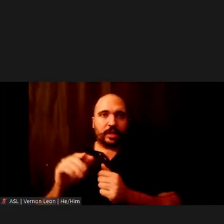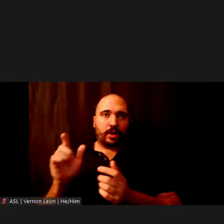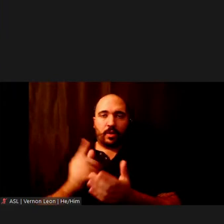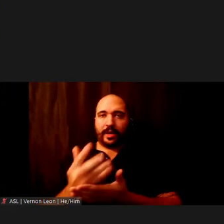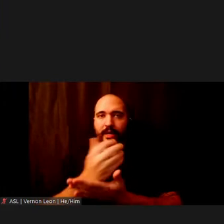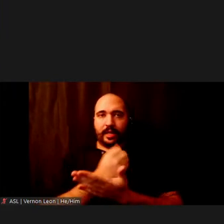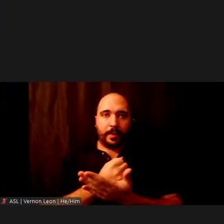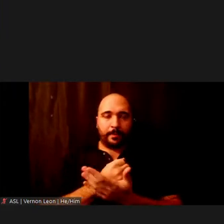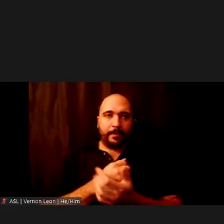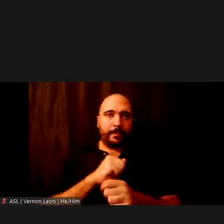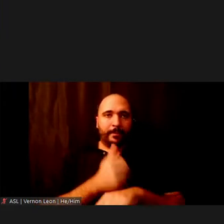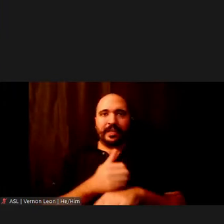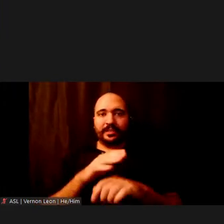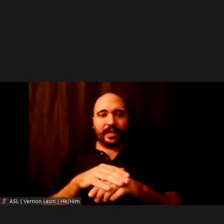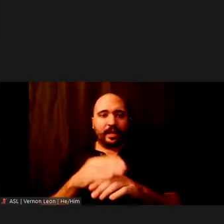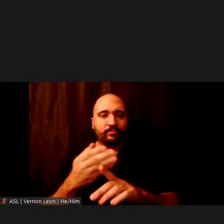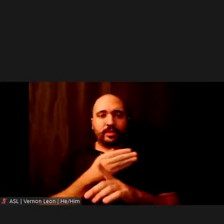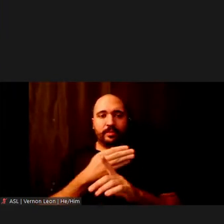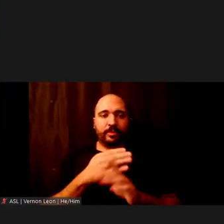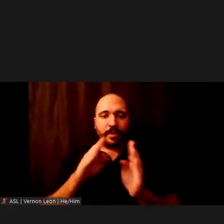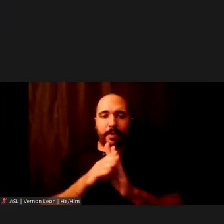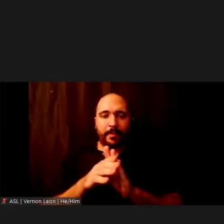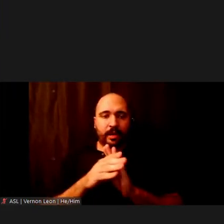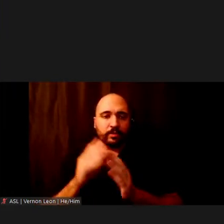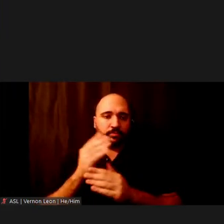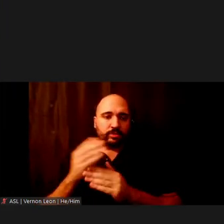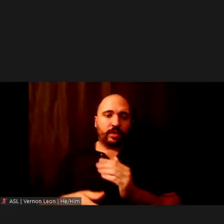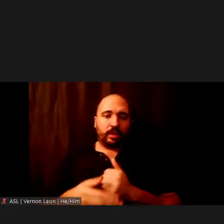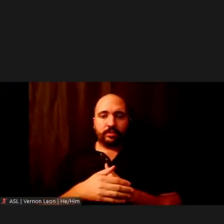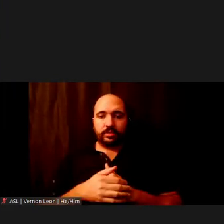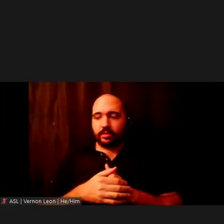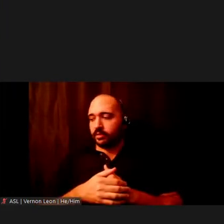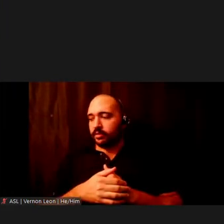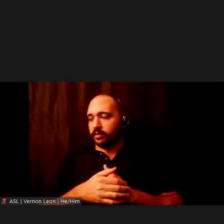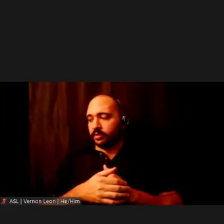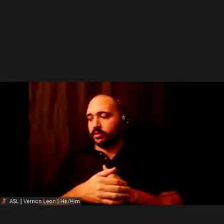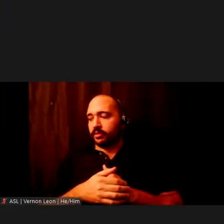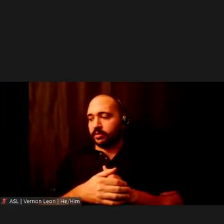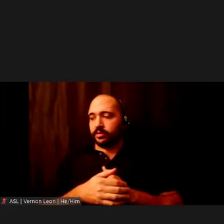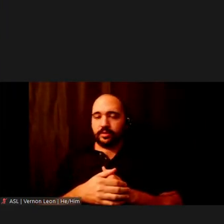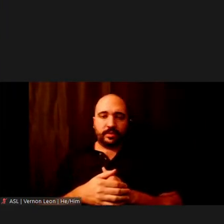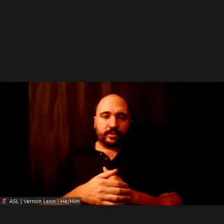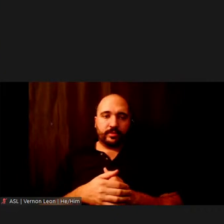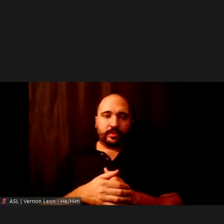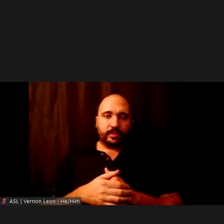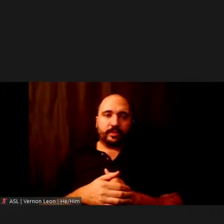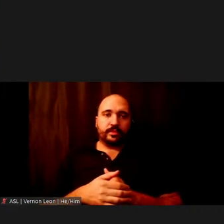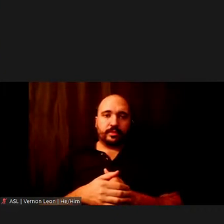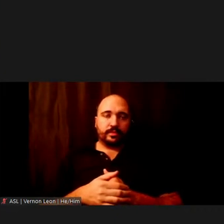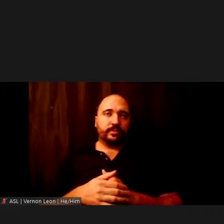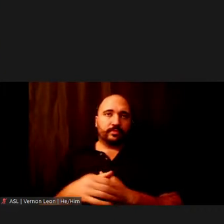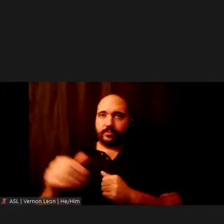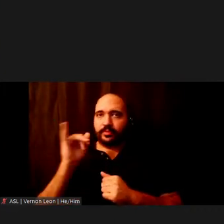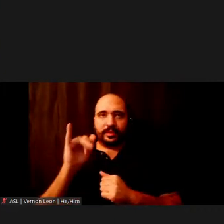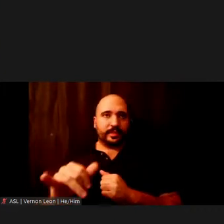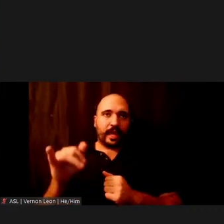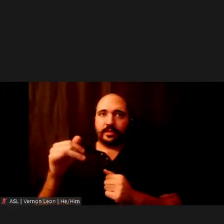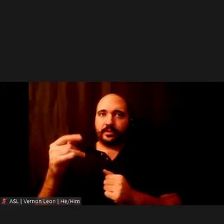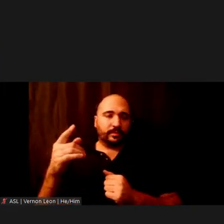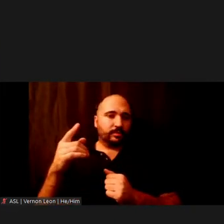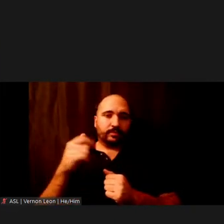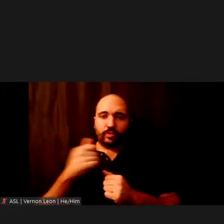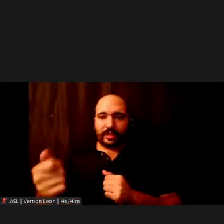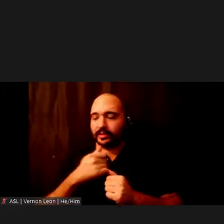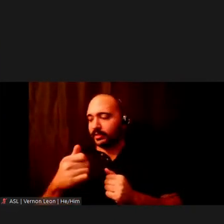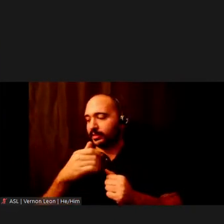Based on preliminary model results, 95% of low income individuals travel to Manhattan Central Business District by transit, and 5% by